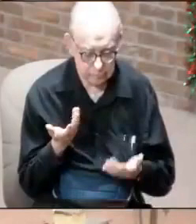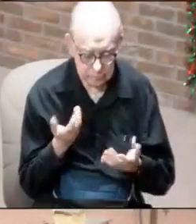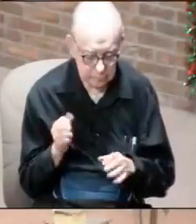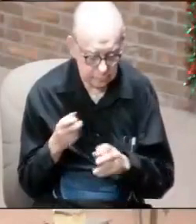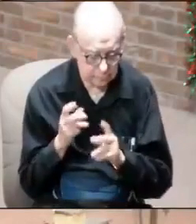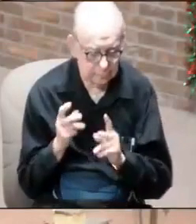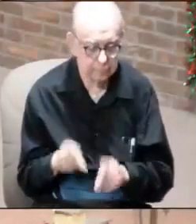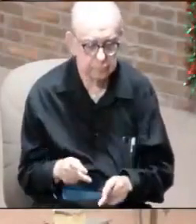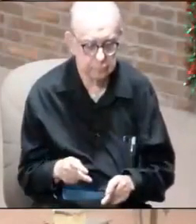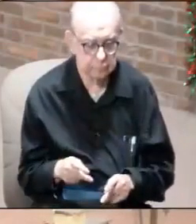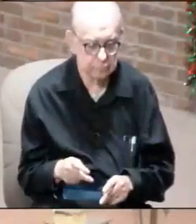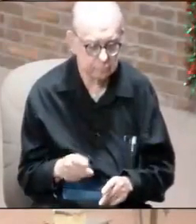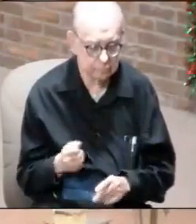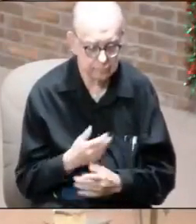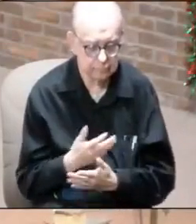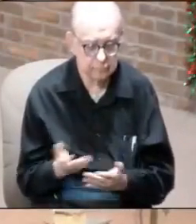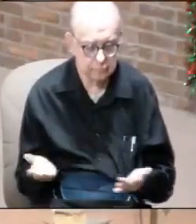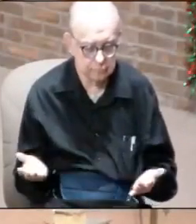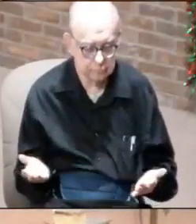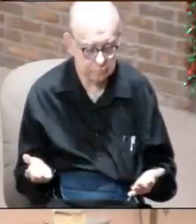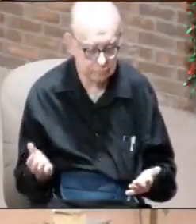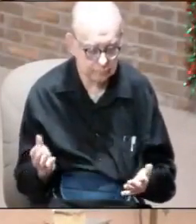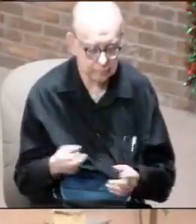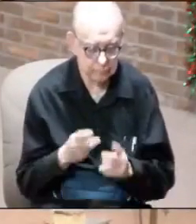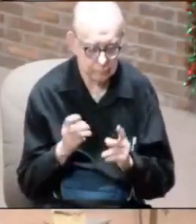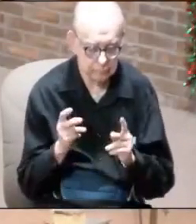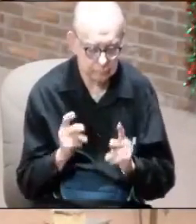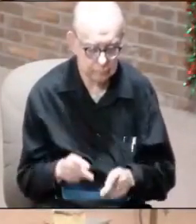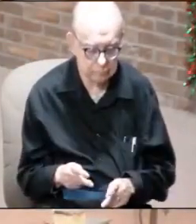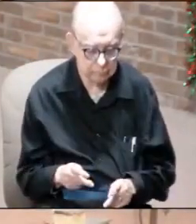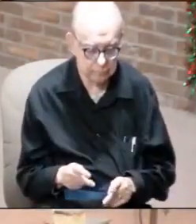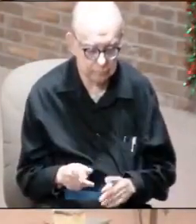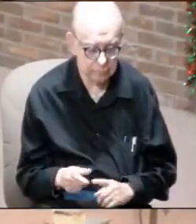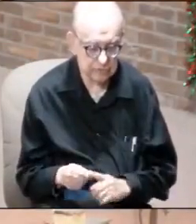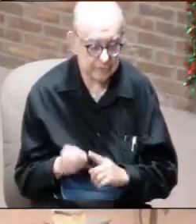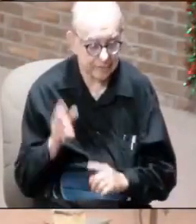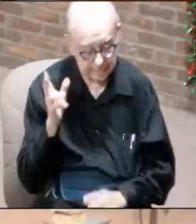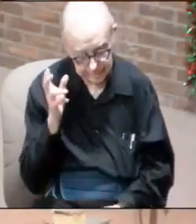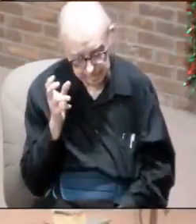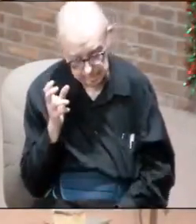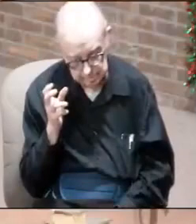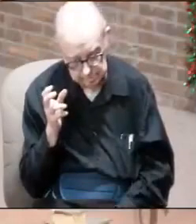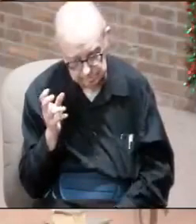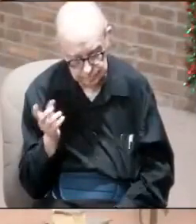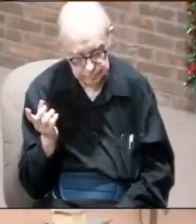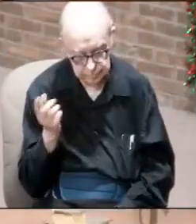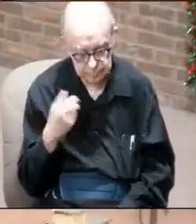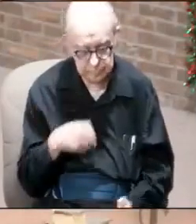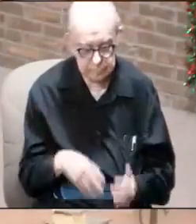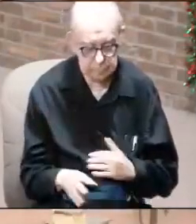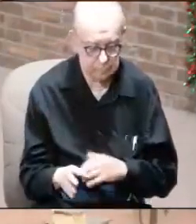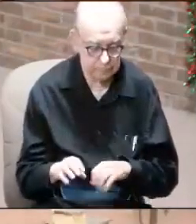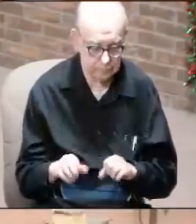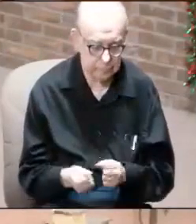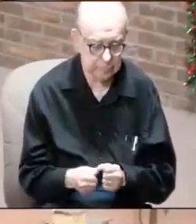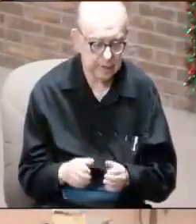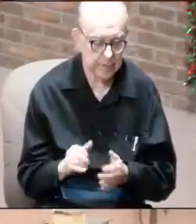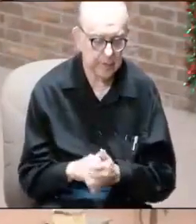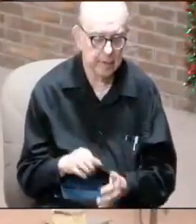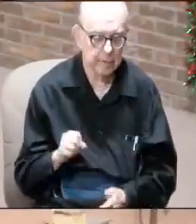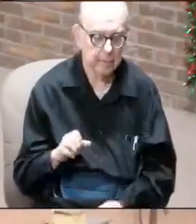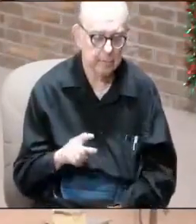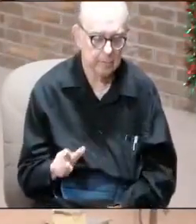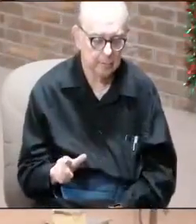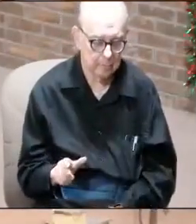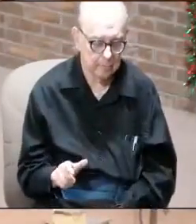anybody, anything, anyone, especially Satan, to come in here and break that seal